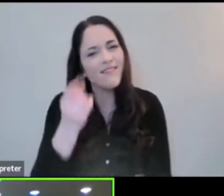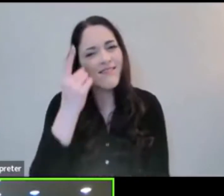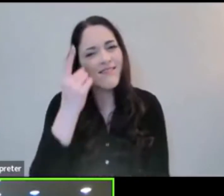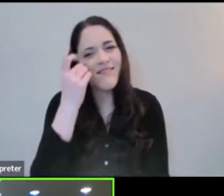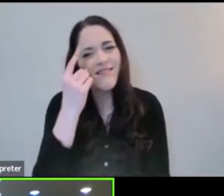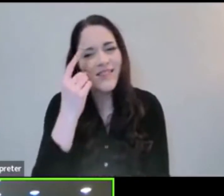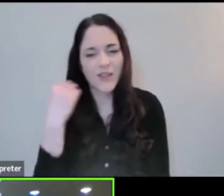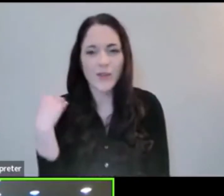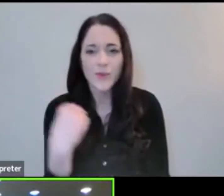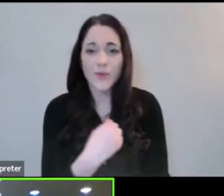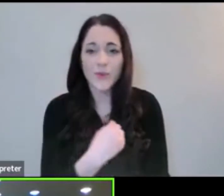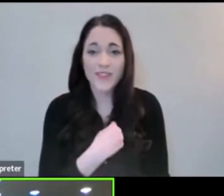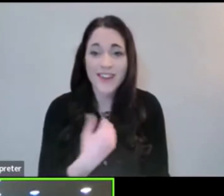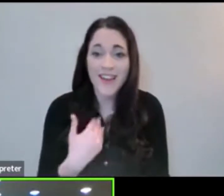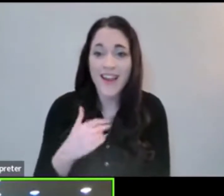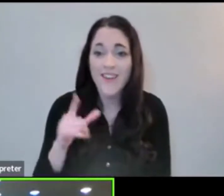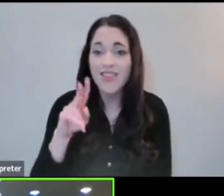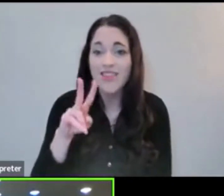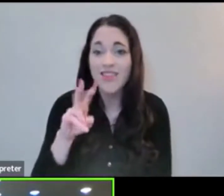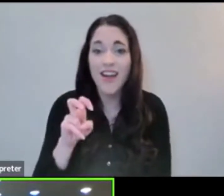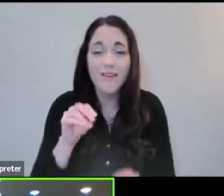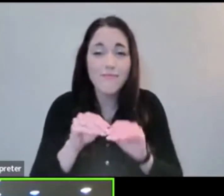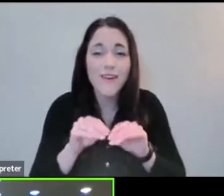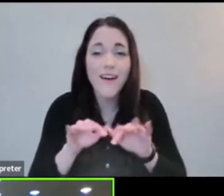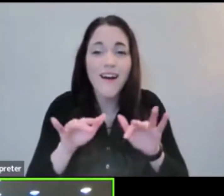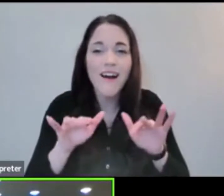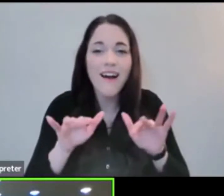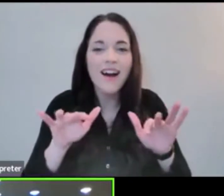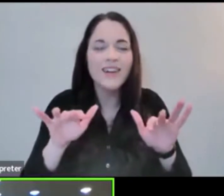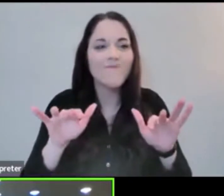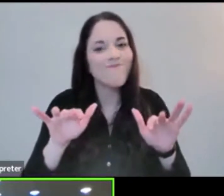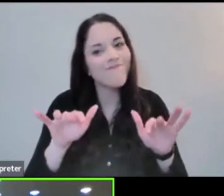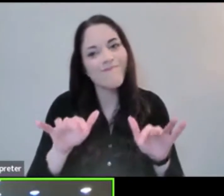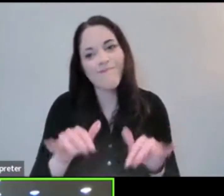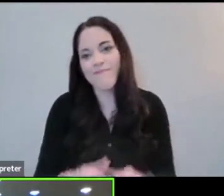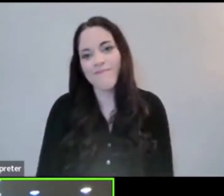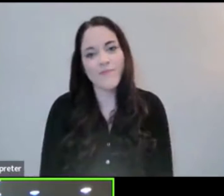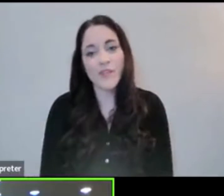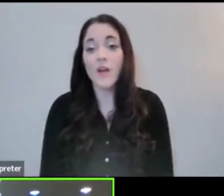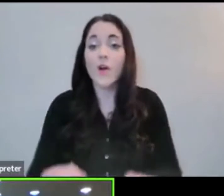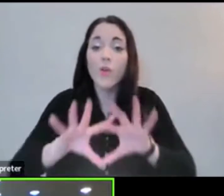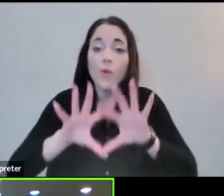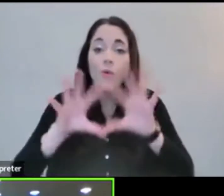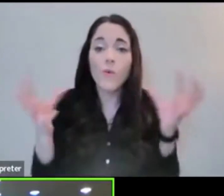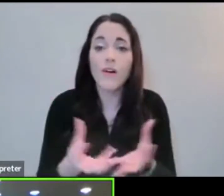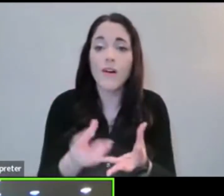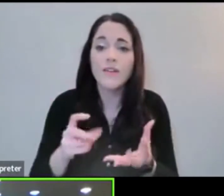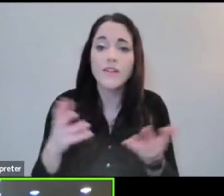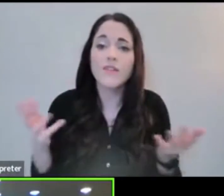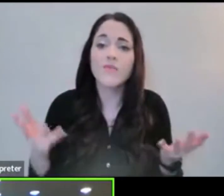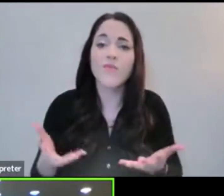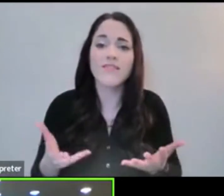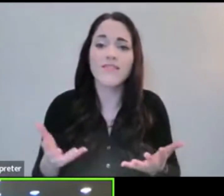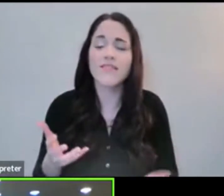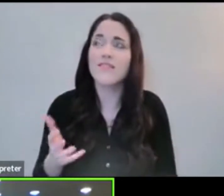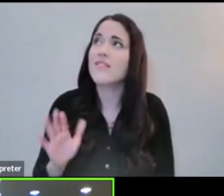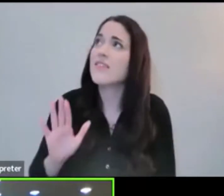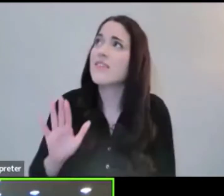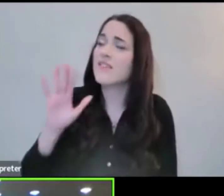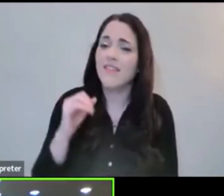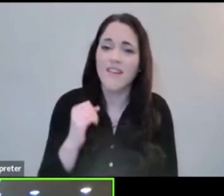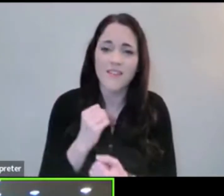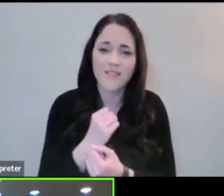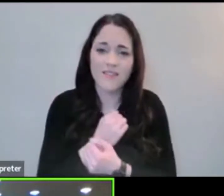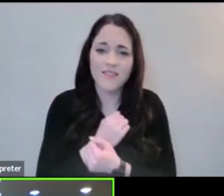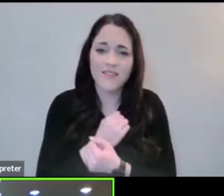to live now. What the world needs now, is love,